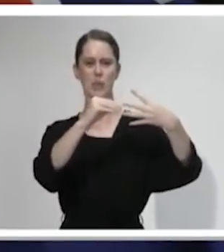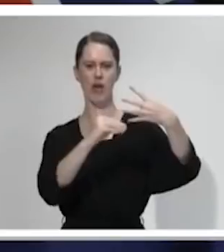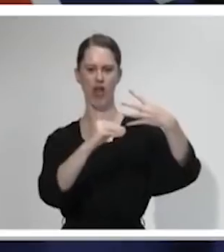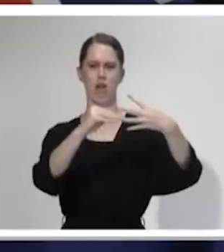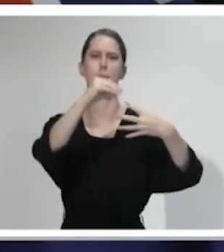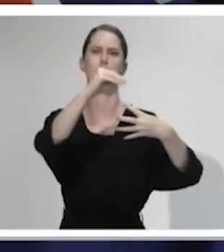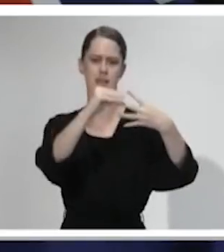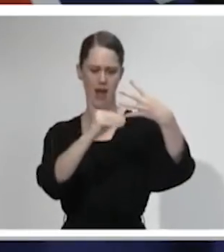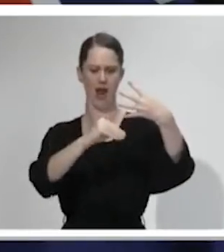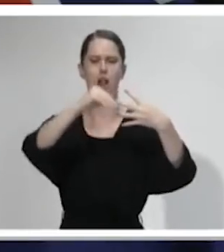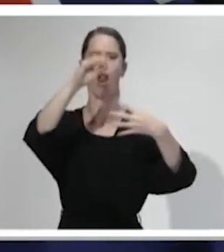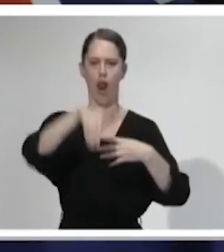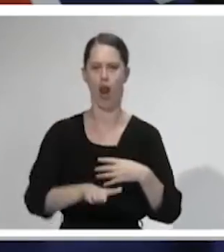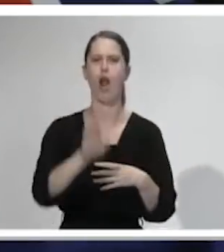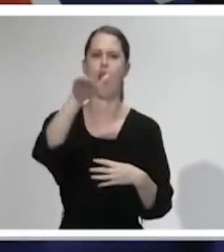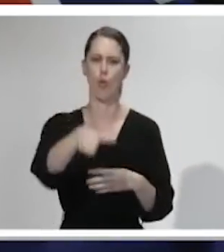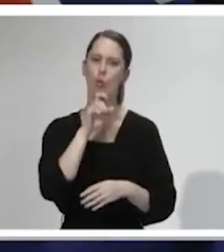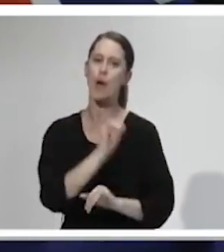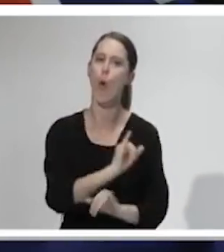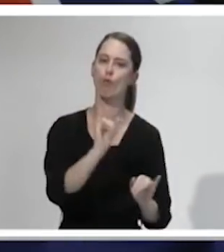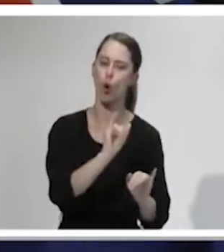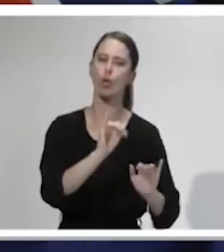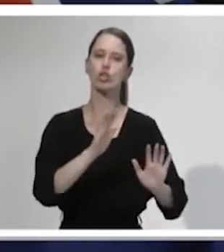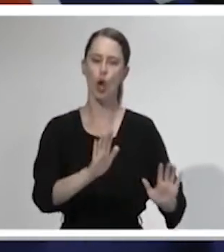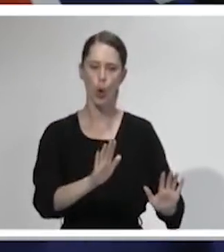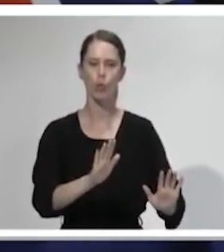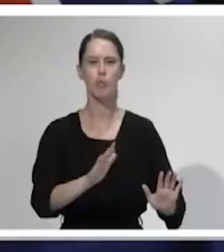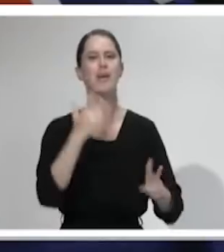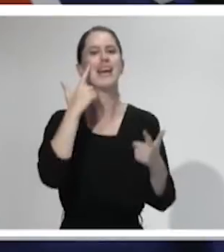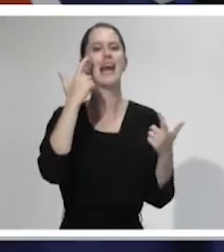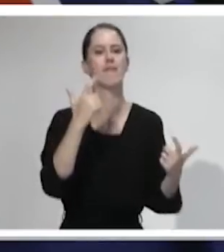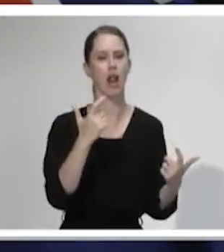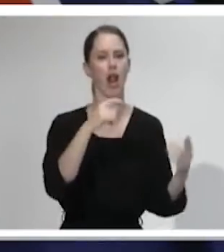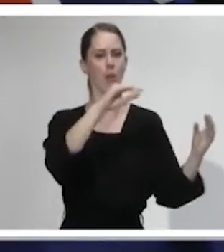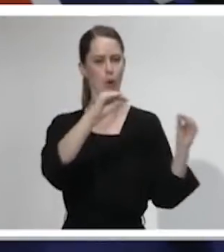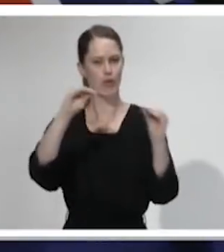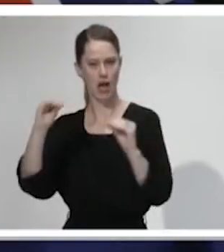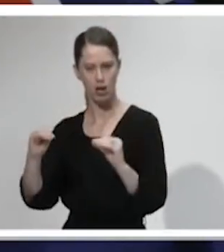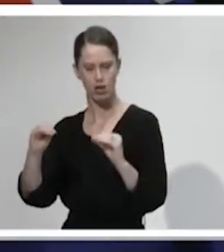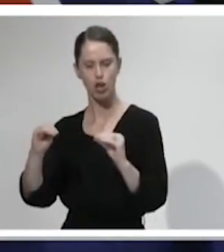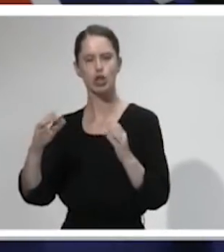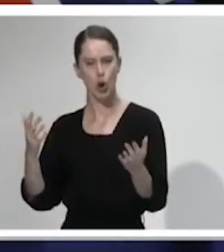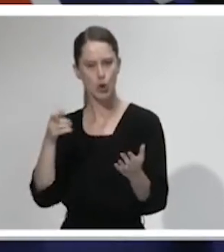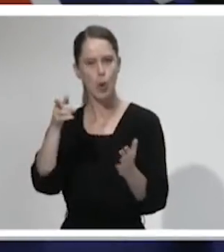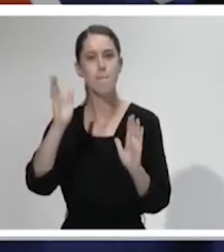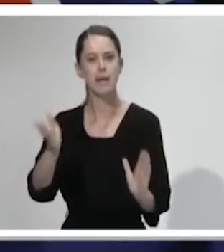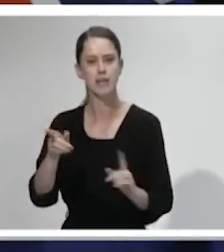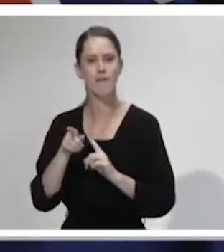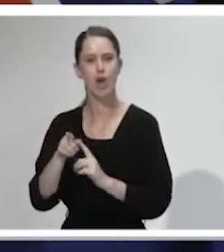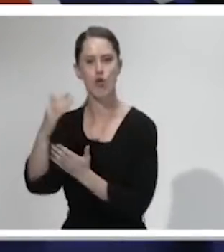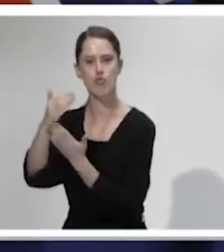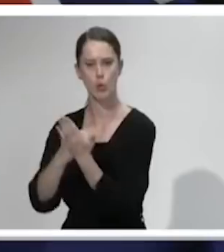uncertainty that this will bring. We need to move with confidence. And that does mean following the rules. So